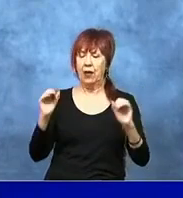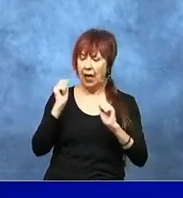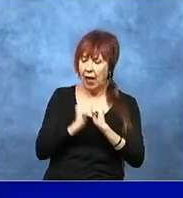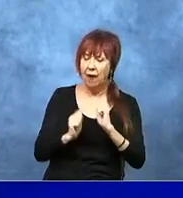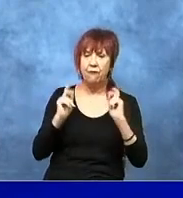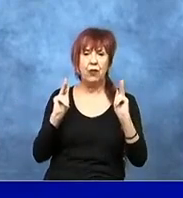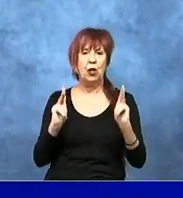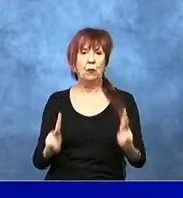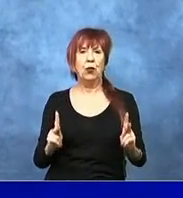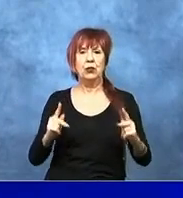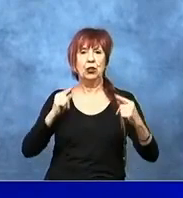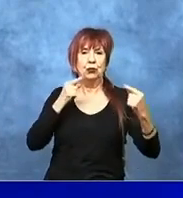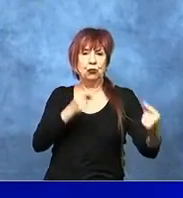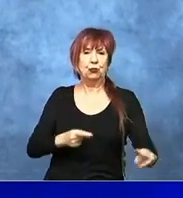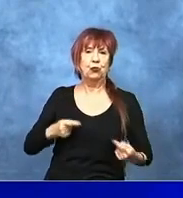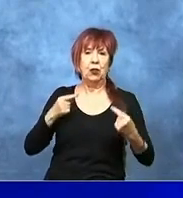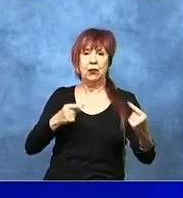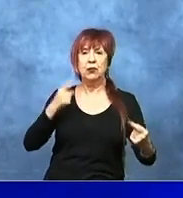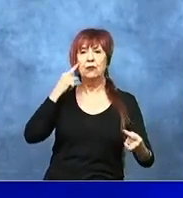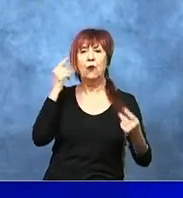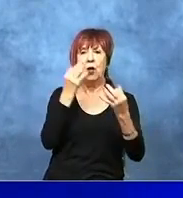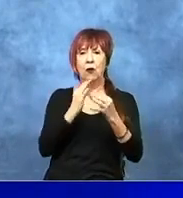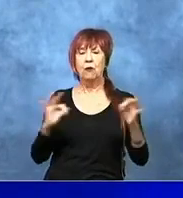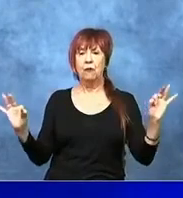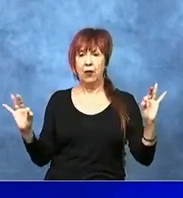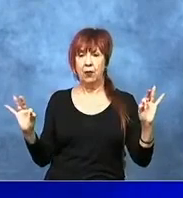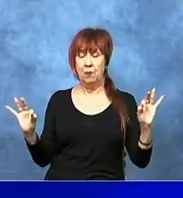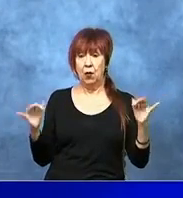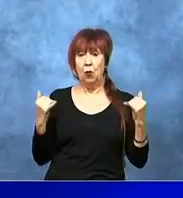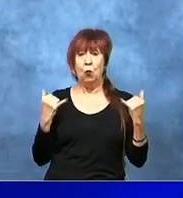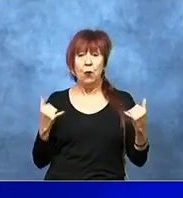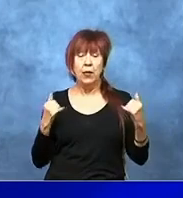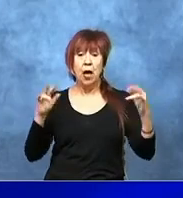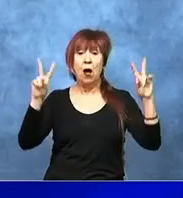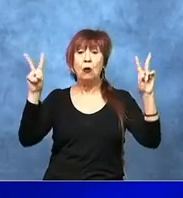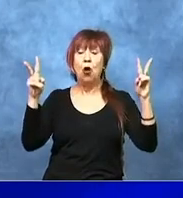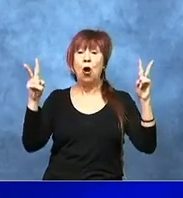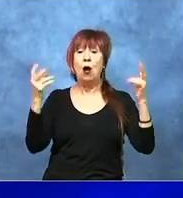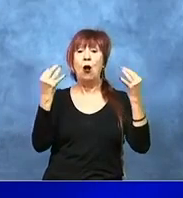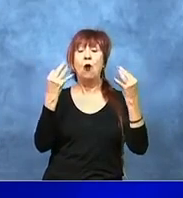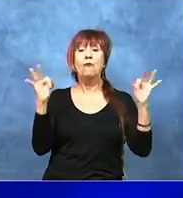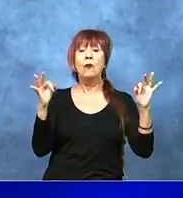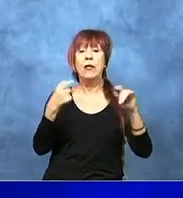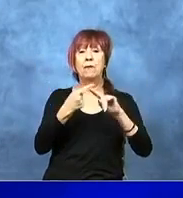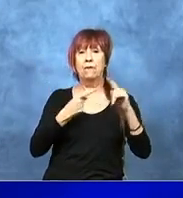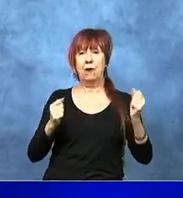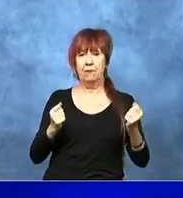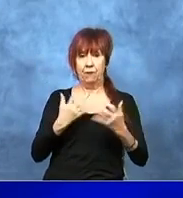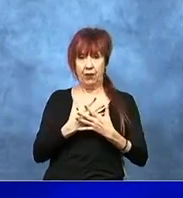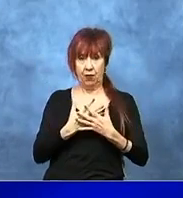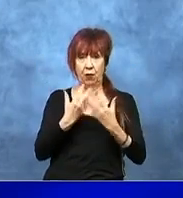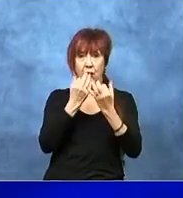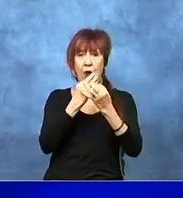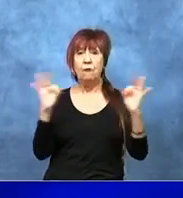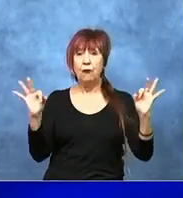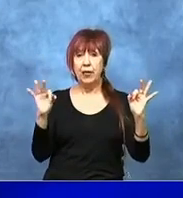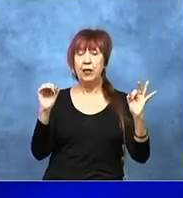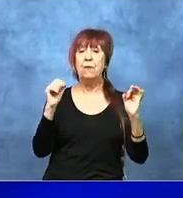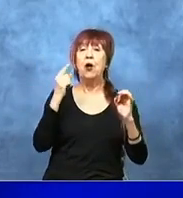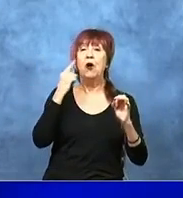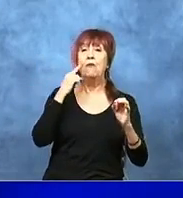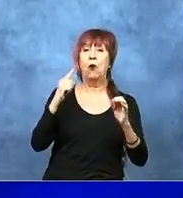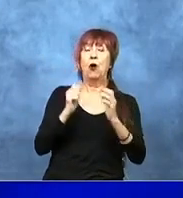human being struggles for freedom. What we now call freedom from fear, freedom of worship,